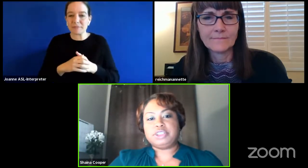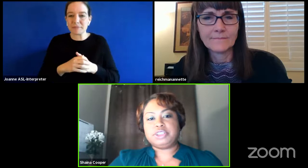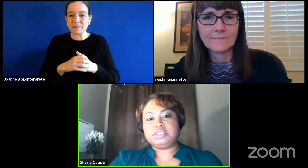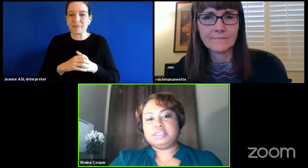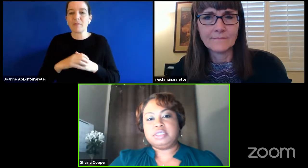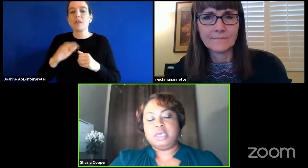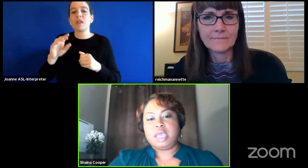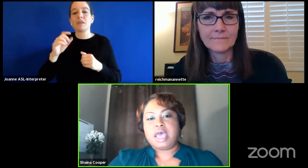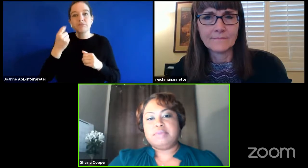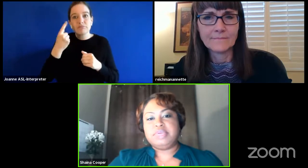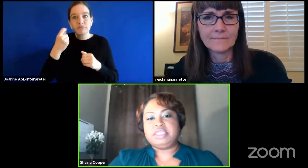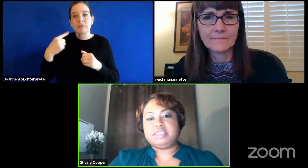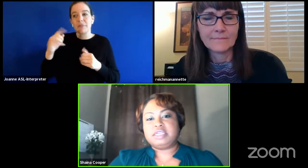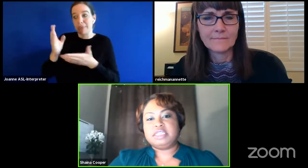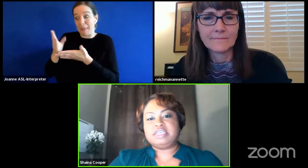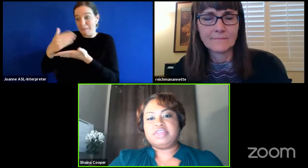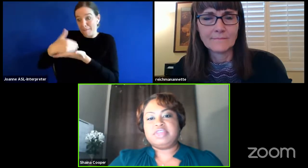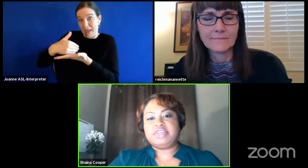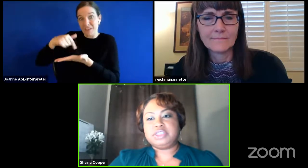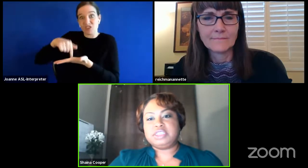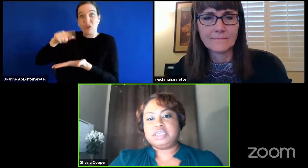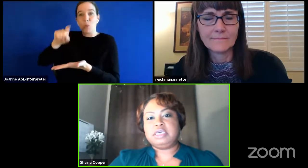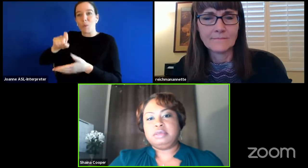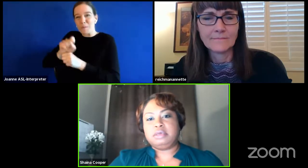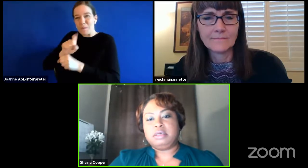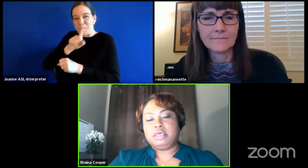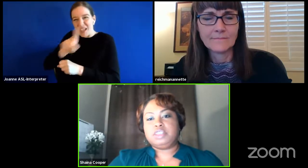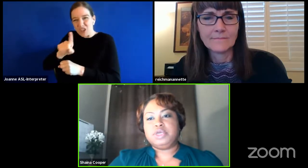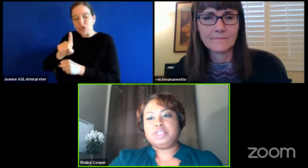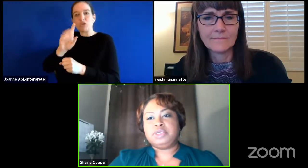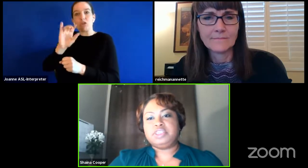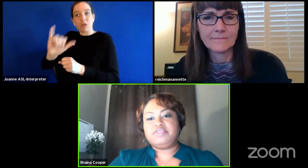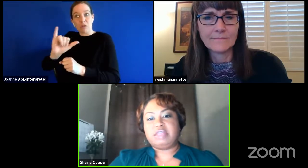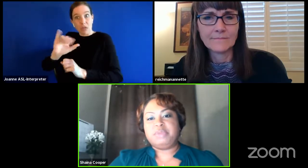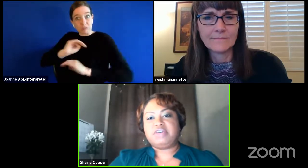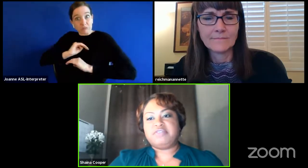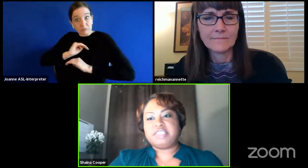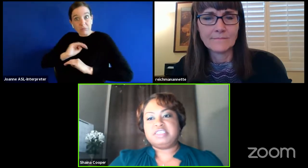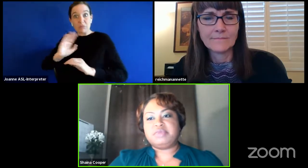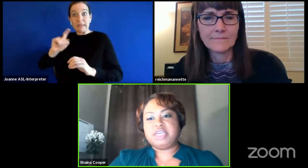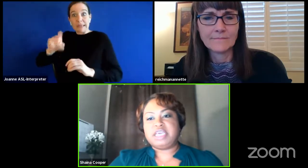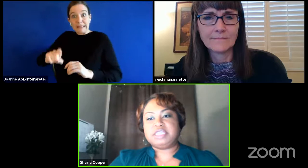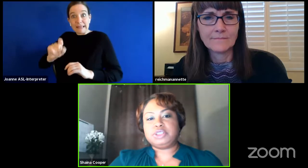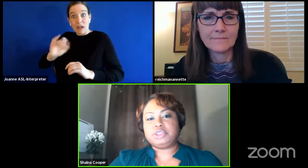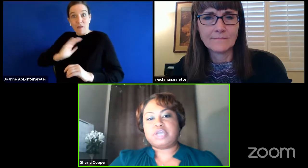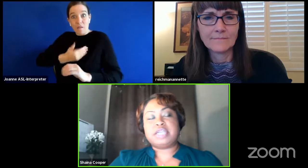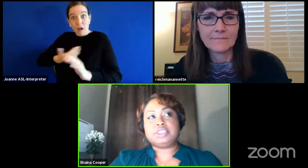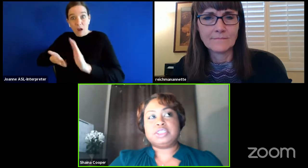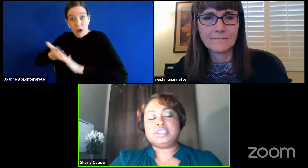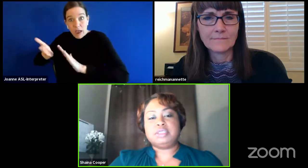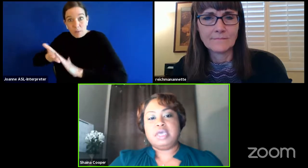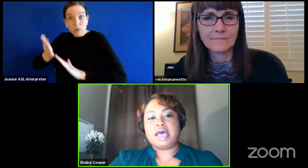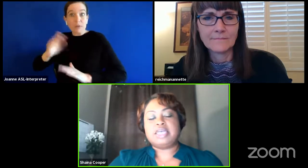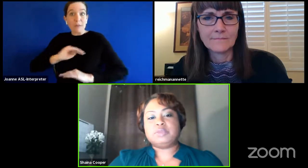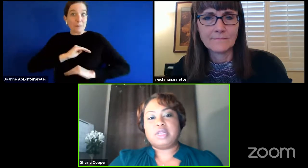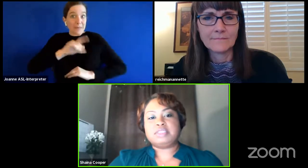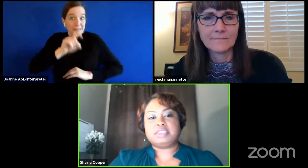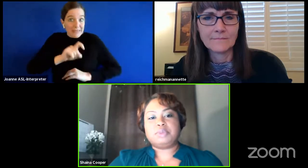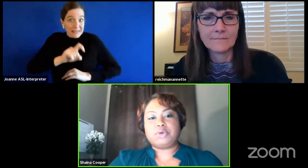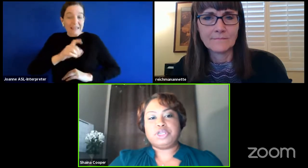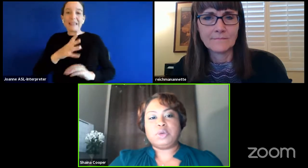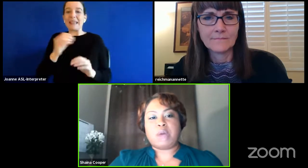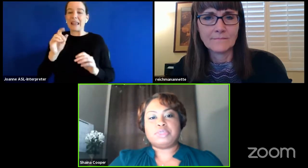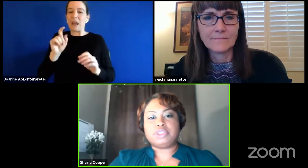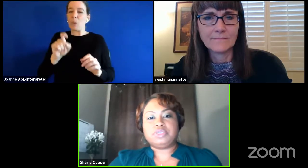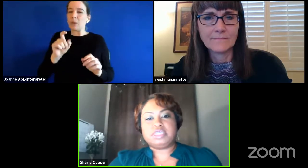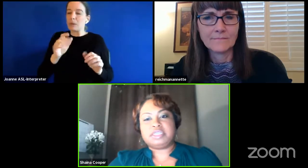our operations and meets the needs of the agency to include developing effective mitigation strategies as well